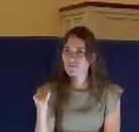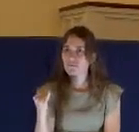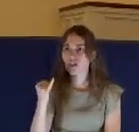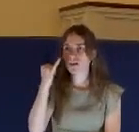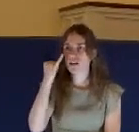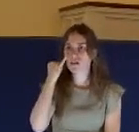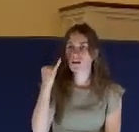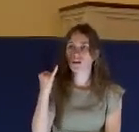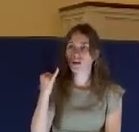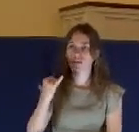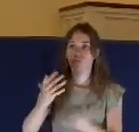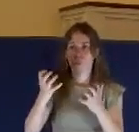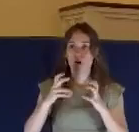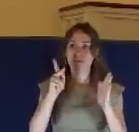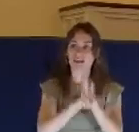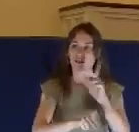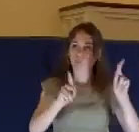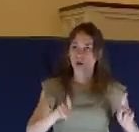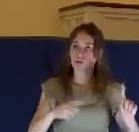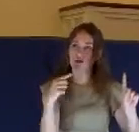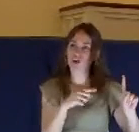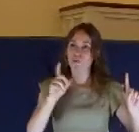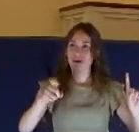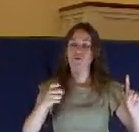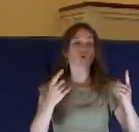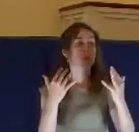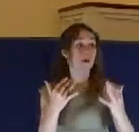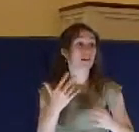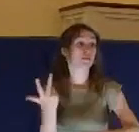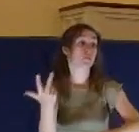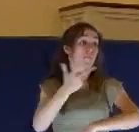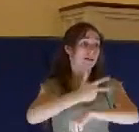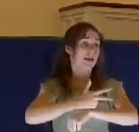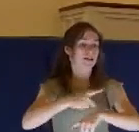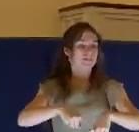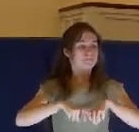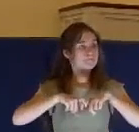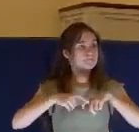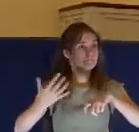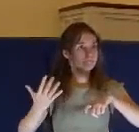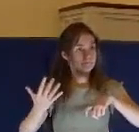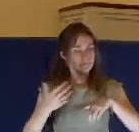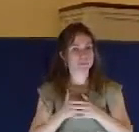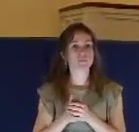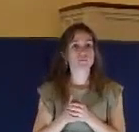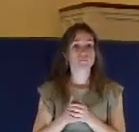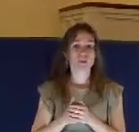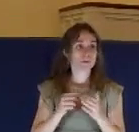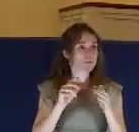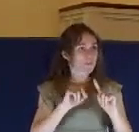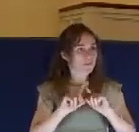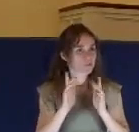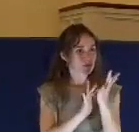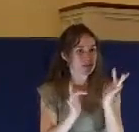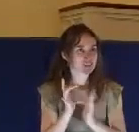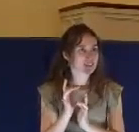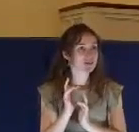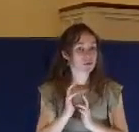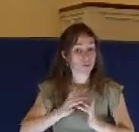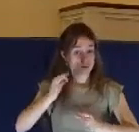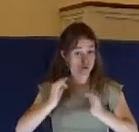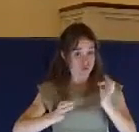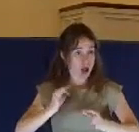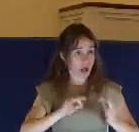Of course, that didn't happen here. Jesus was tried. He was convicted. And he was dead before 24 hours had